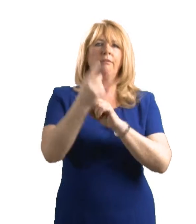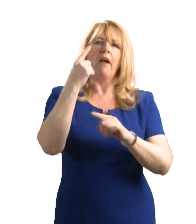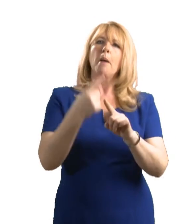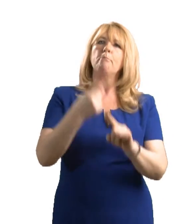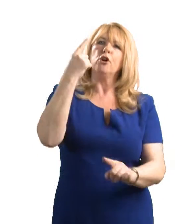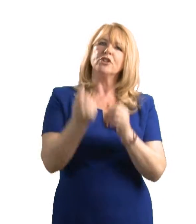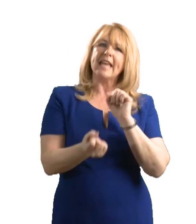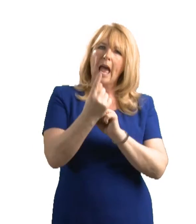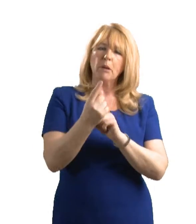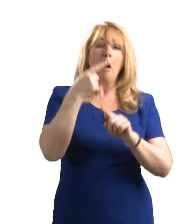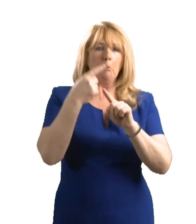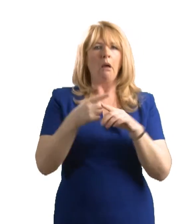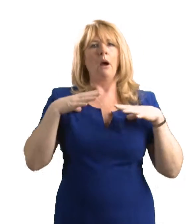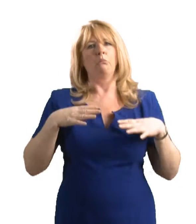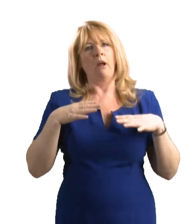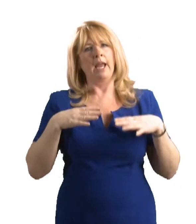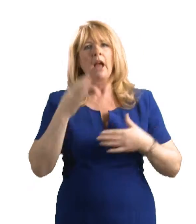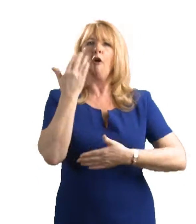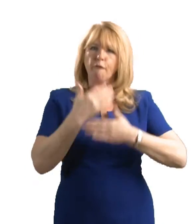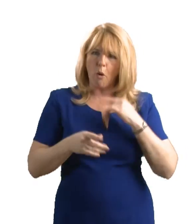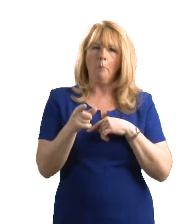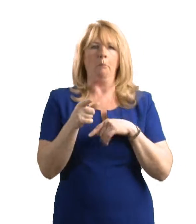psychiatrist or from the carer themselves.